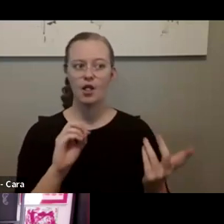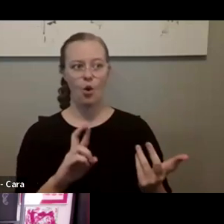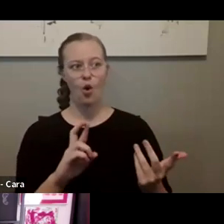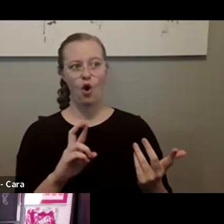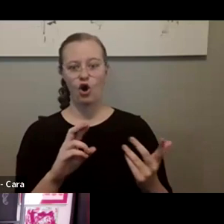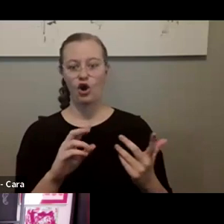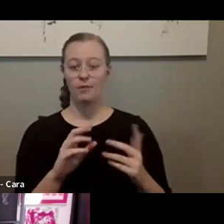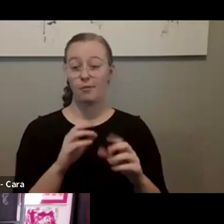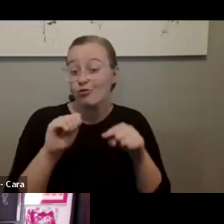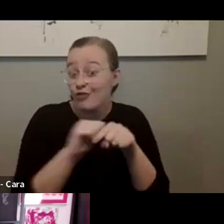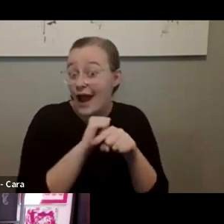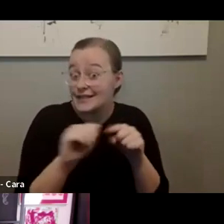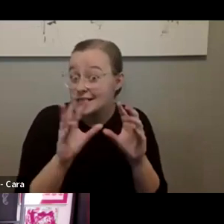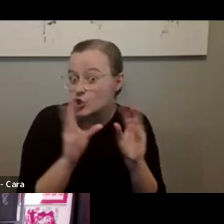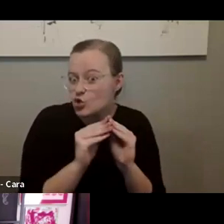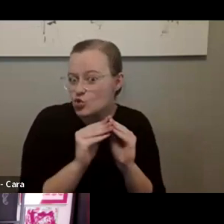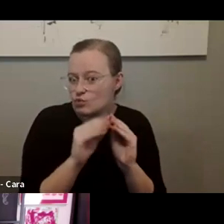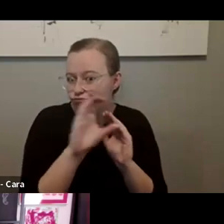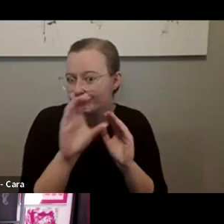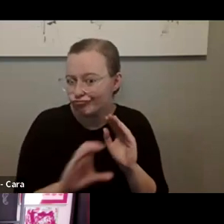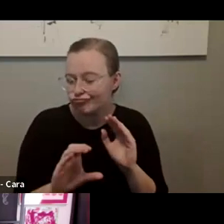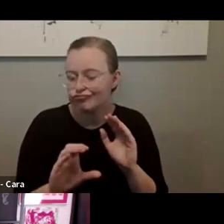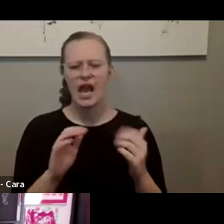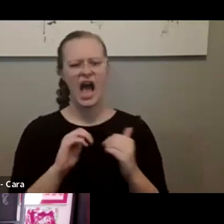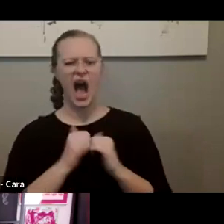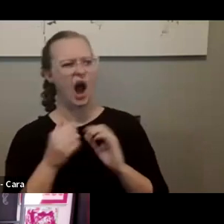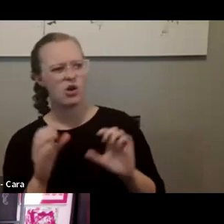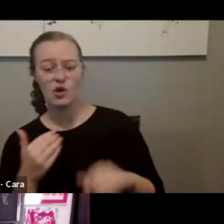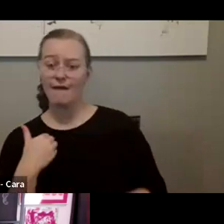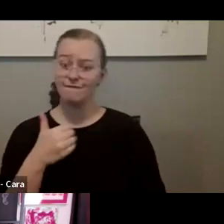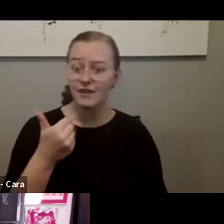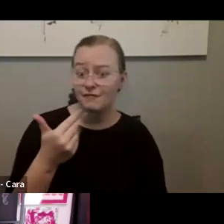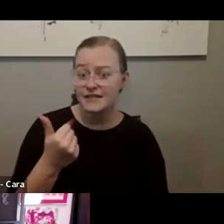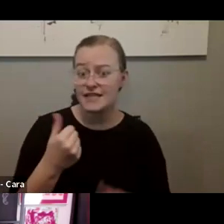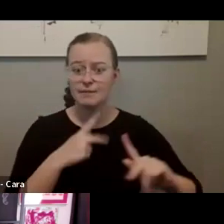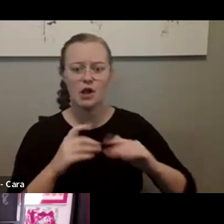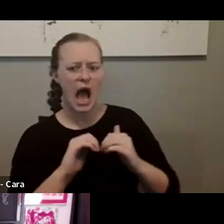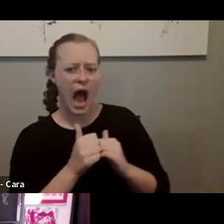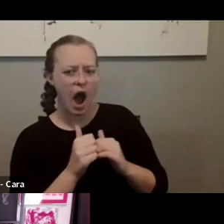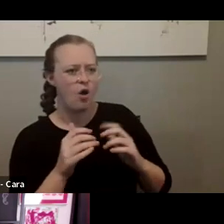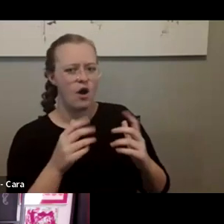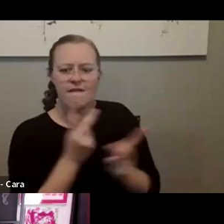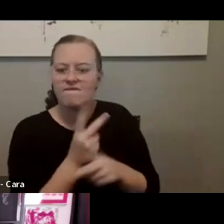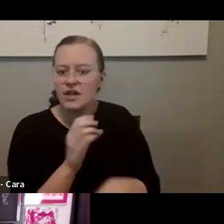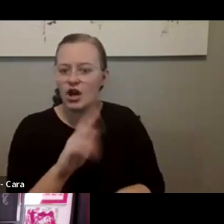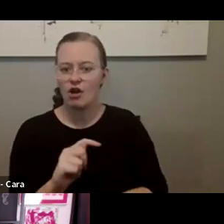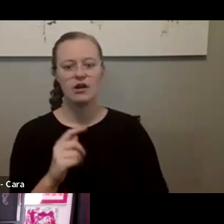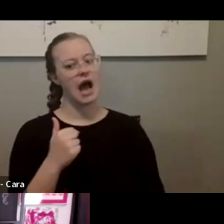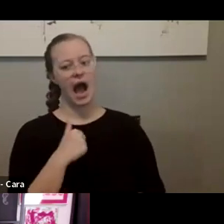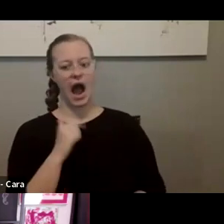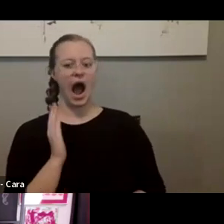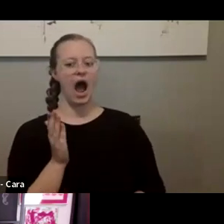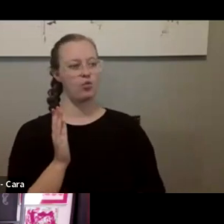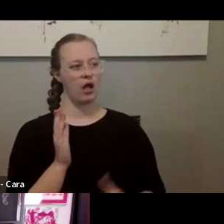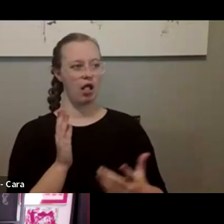zoom to sort of say, like, OK, how are we going to go through this? We have a lot. We got 15 people. So why don't you know, I'm going to moderate and I'm just going to do